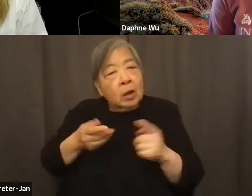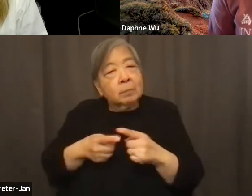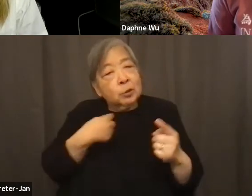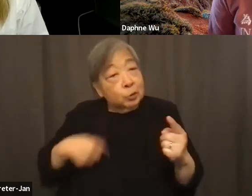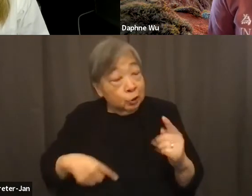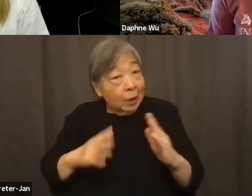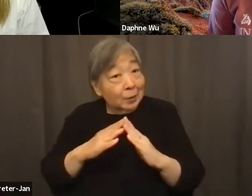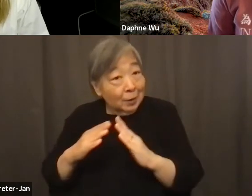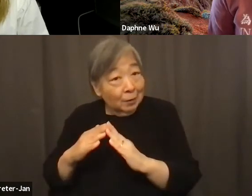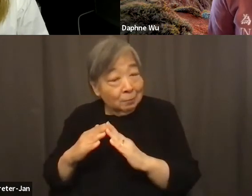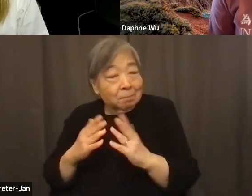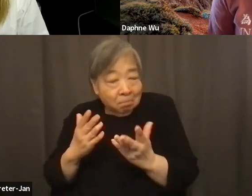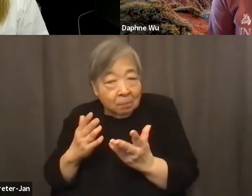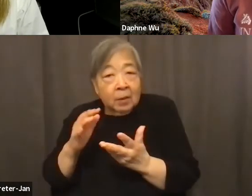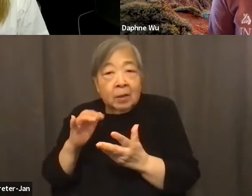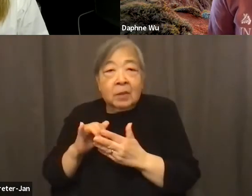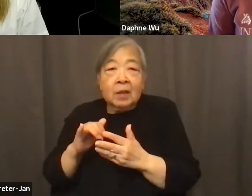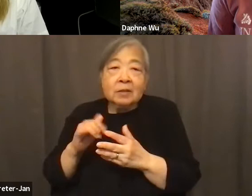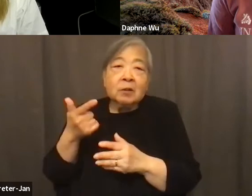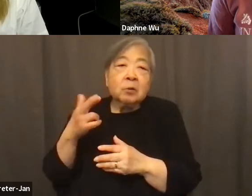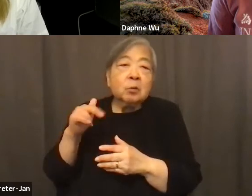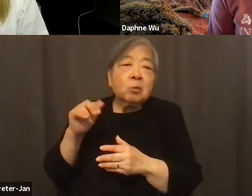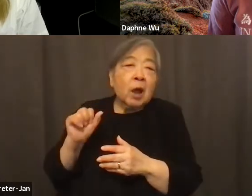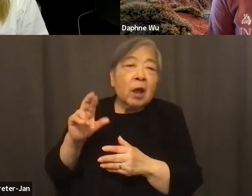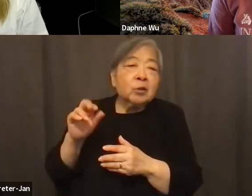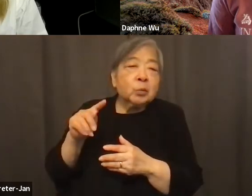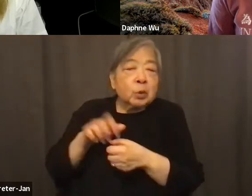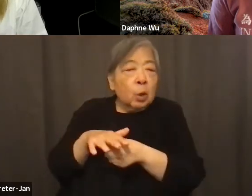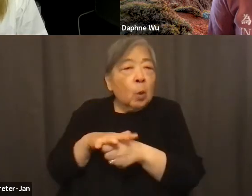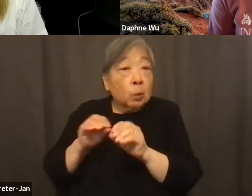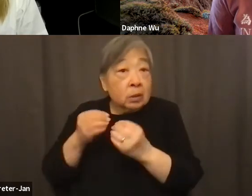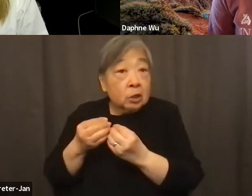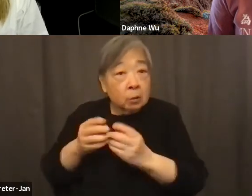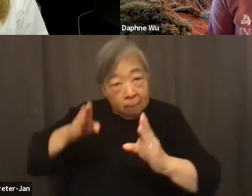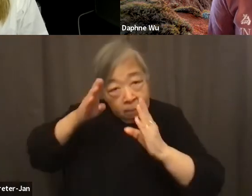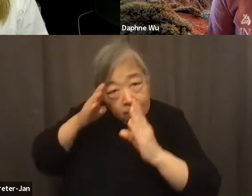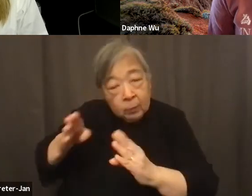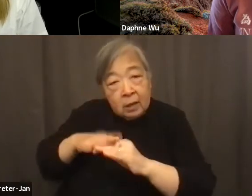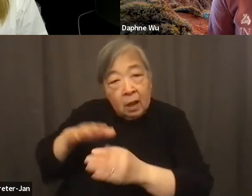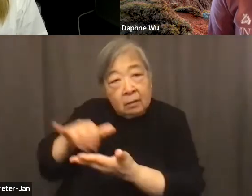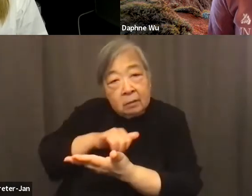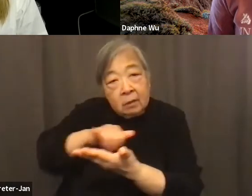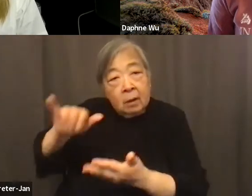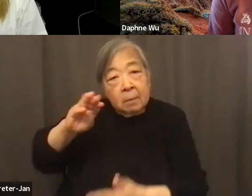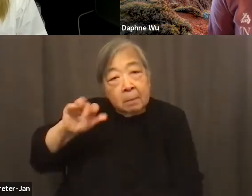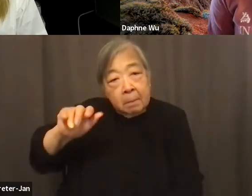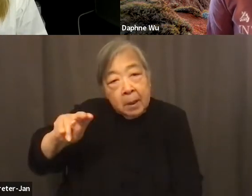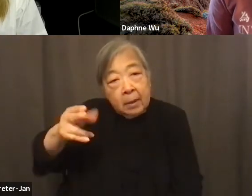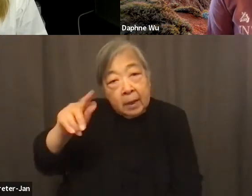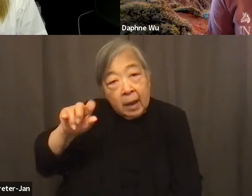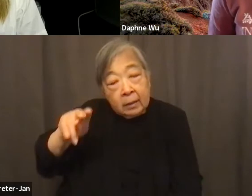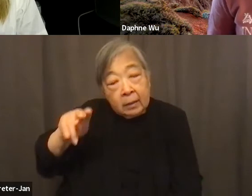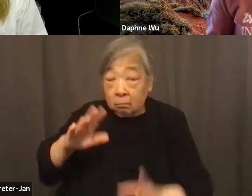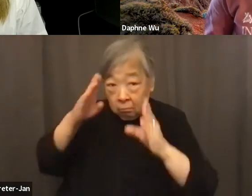Chinatown is a grassroots, hyper-local organization. We're focused on Manhattan, Chinatown. Our mission is around